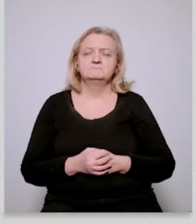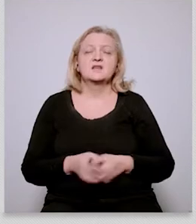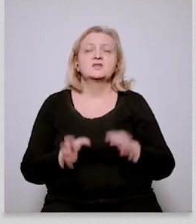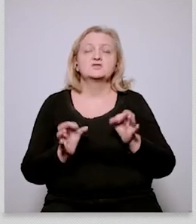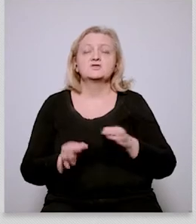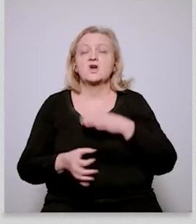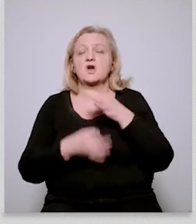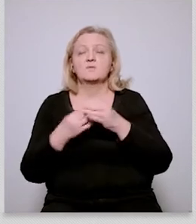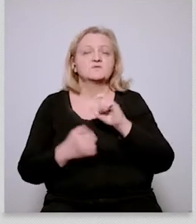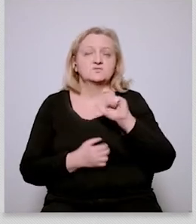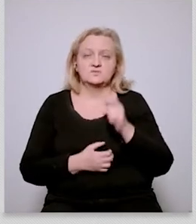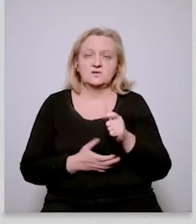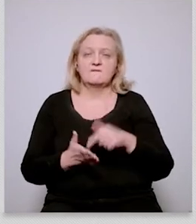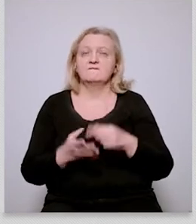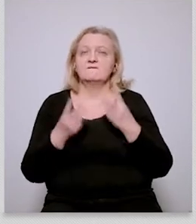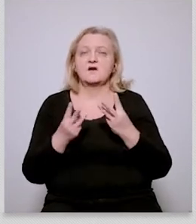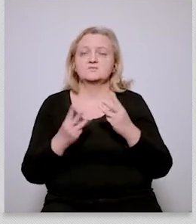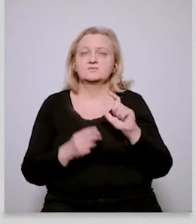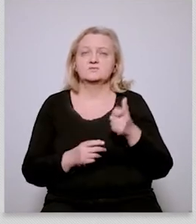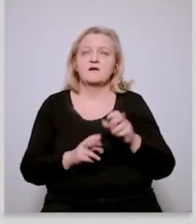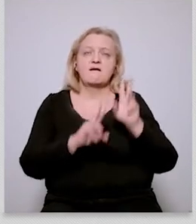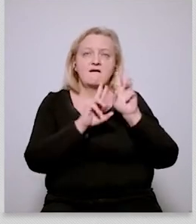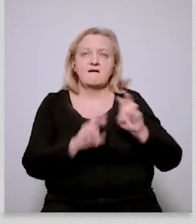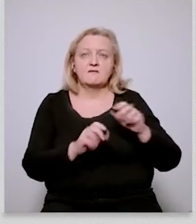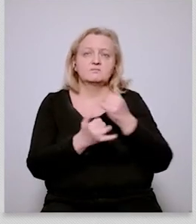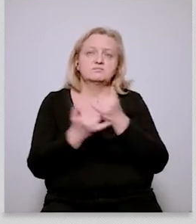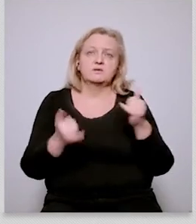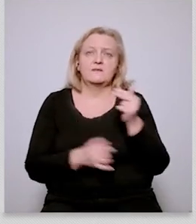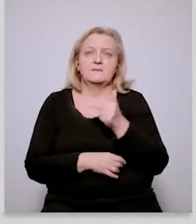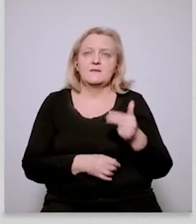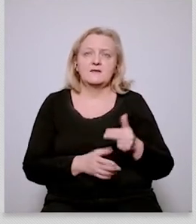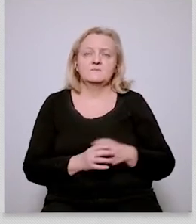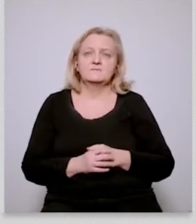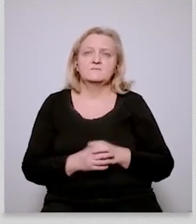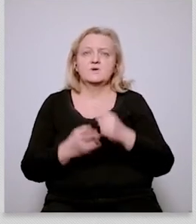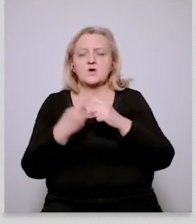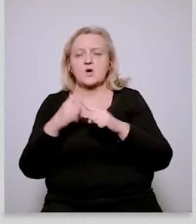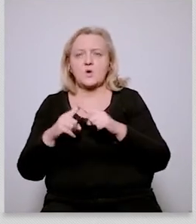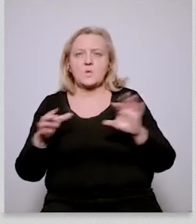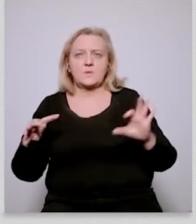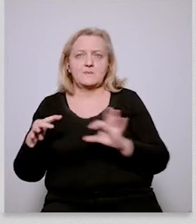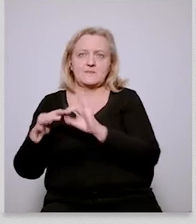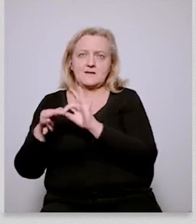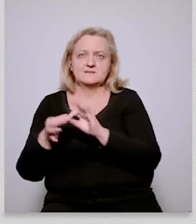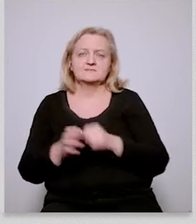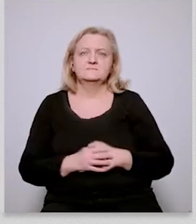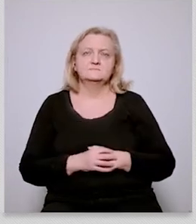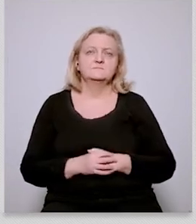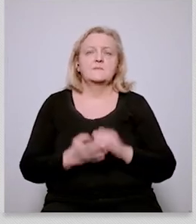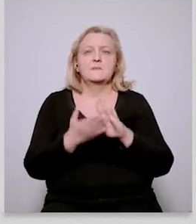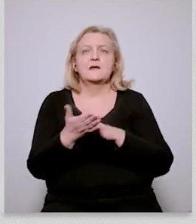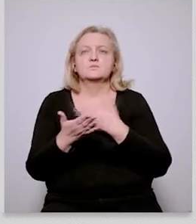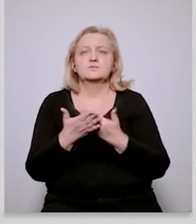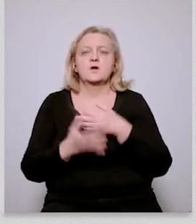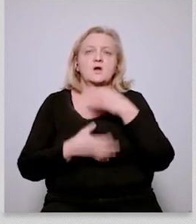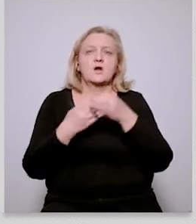you were talking philip for example about um you know women in you know in rural areas in you know in